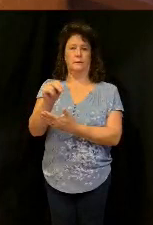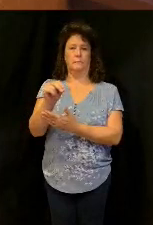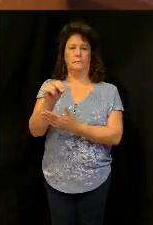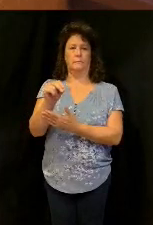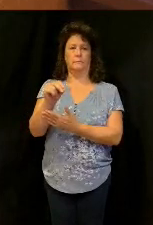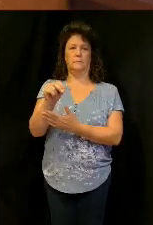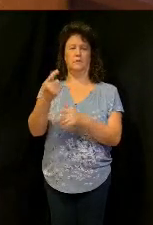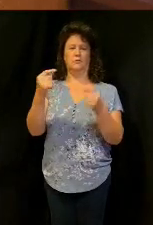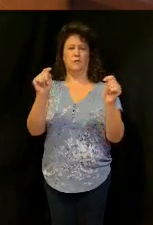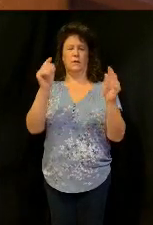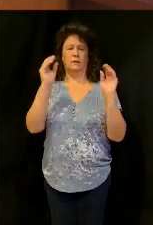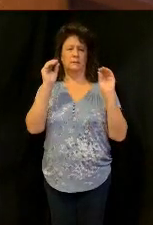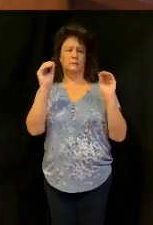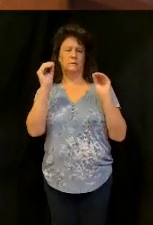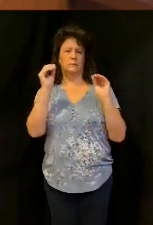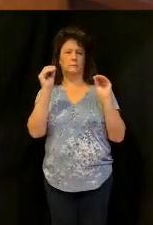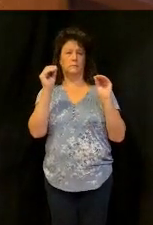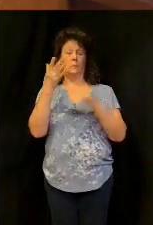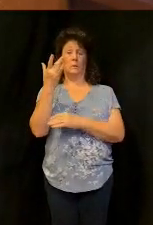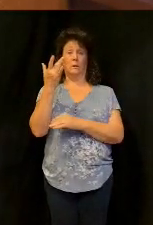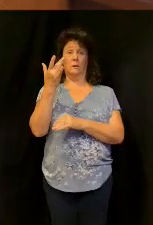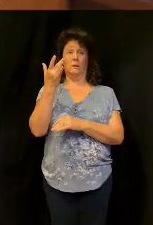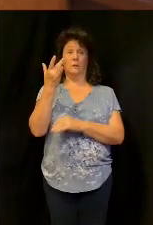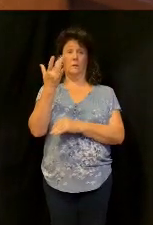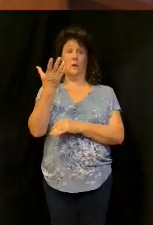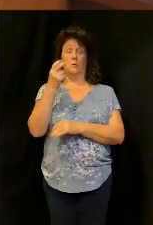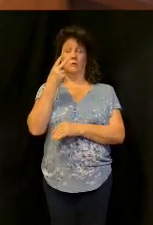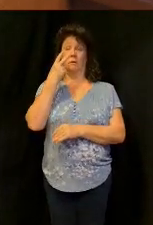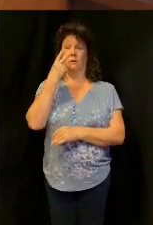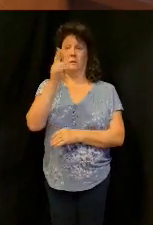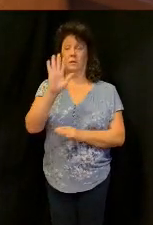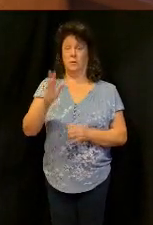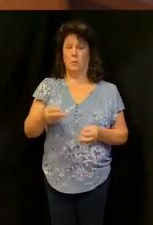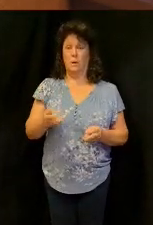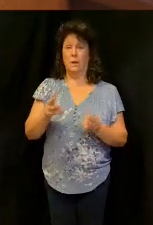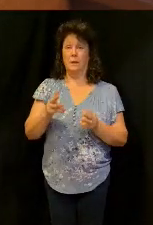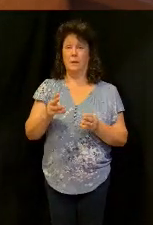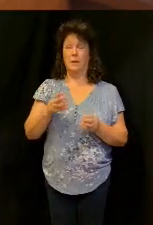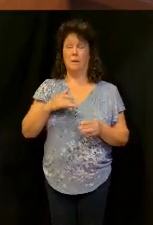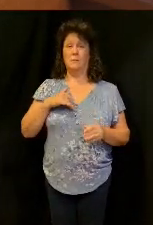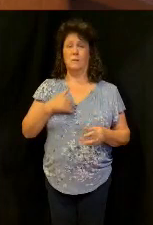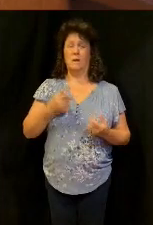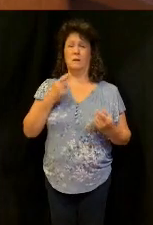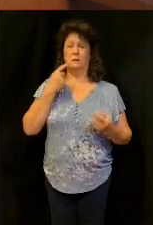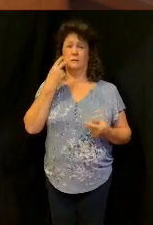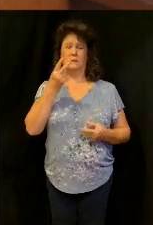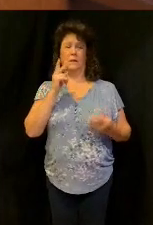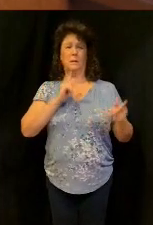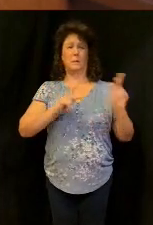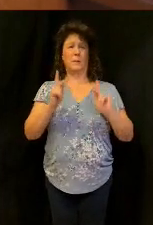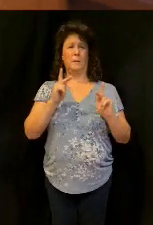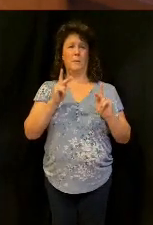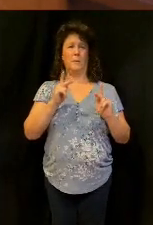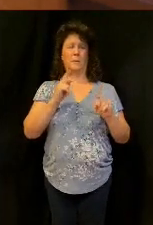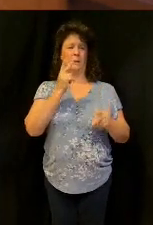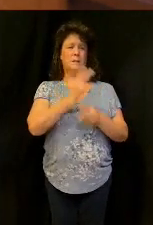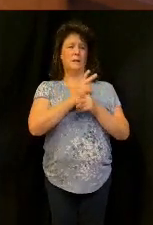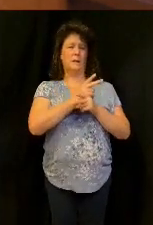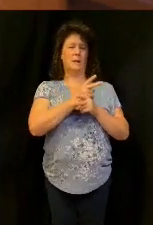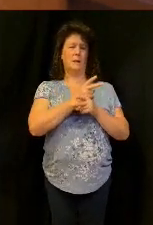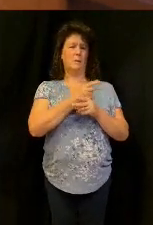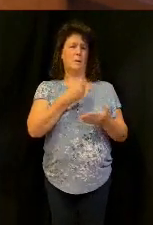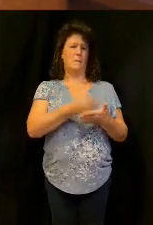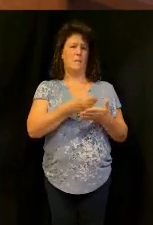I'm trying to teach you something, because why? I want you to consider your ways, because I'm tired of seeing people have their money in a bag, and it going out the other end.